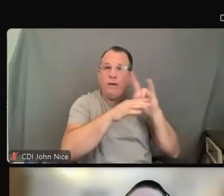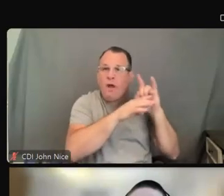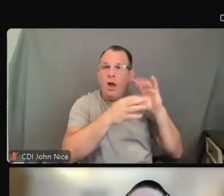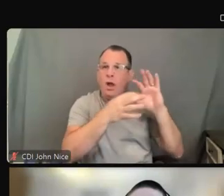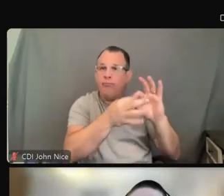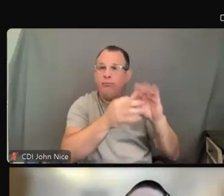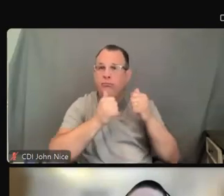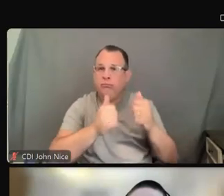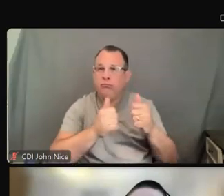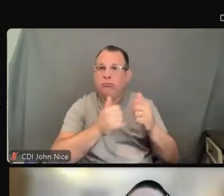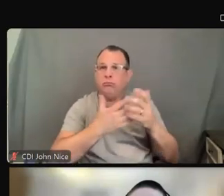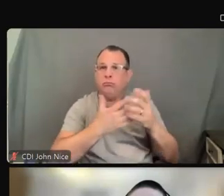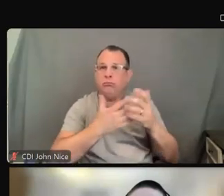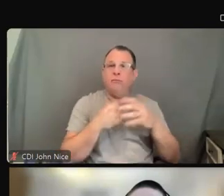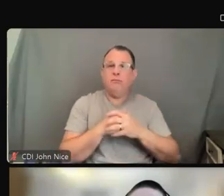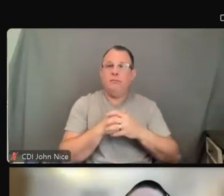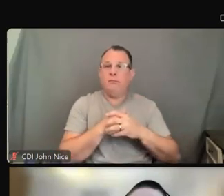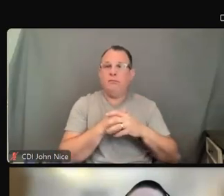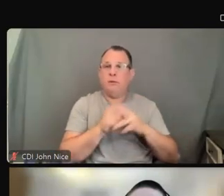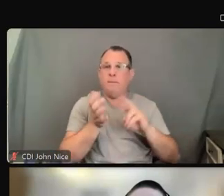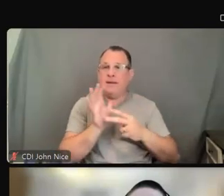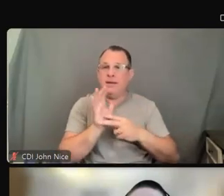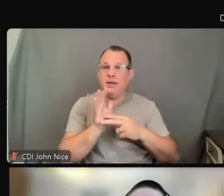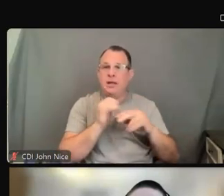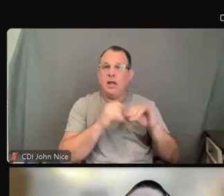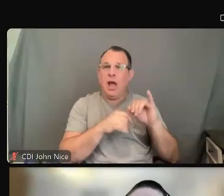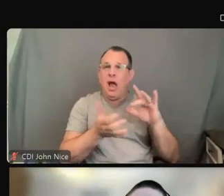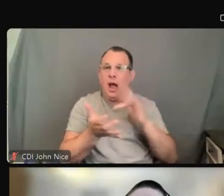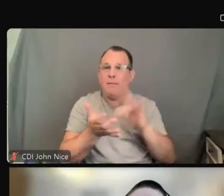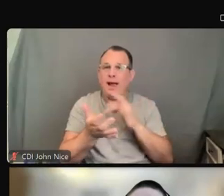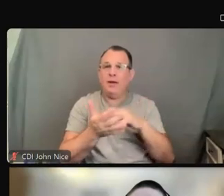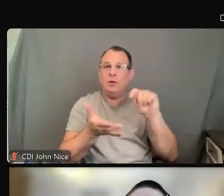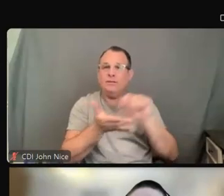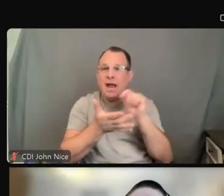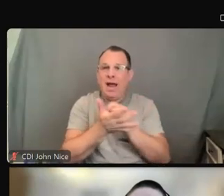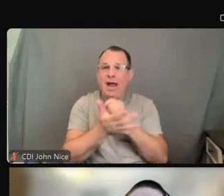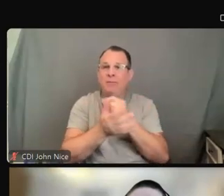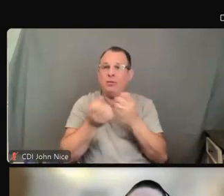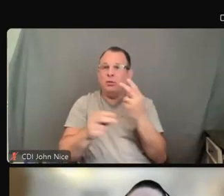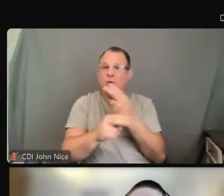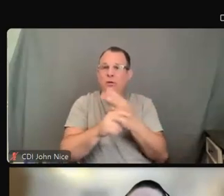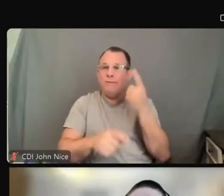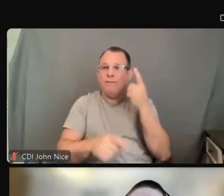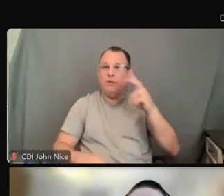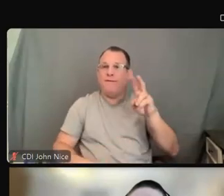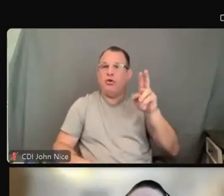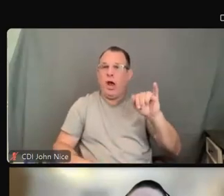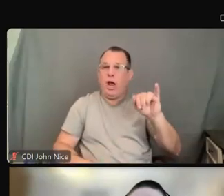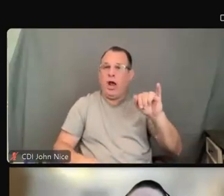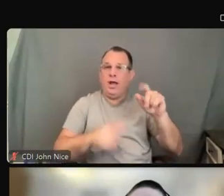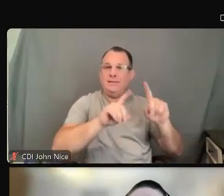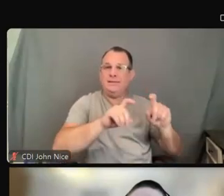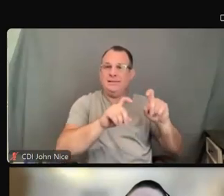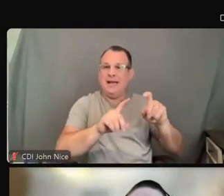take their iPads or their devices that they use for VRI, and they should test them in different places, such as